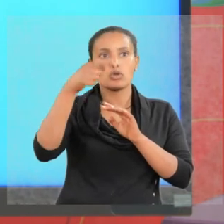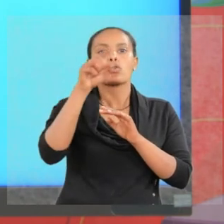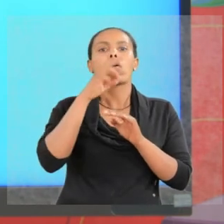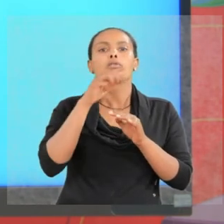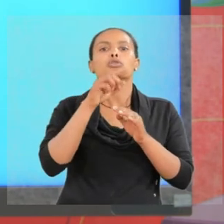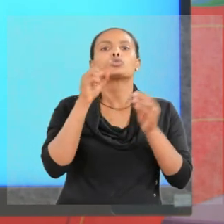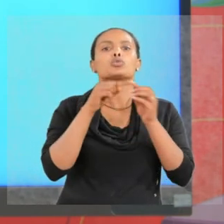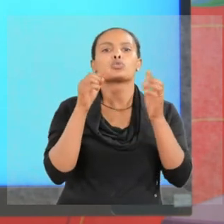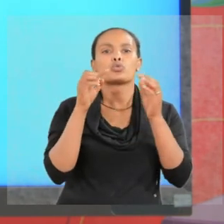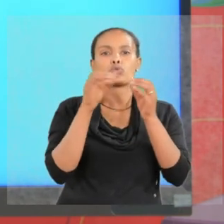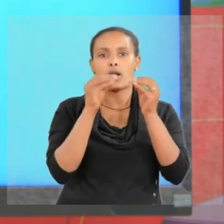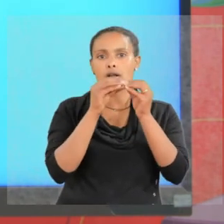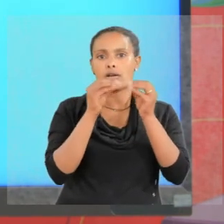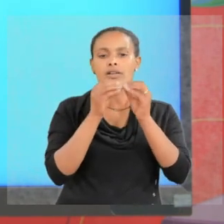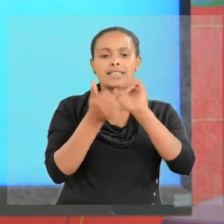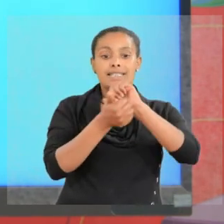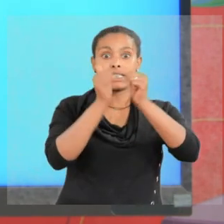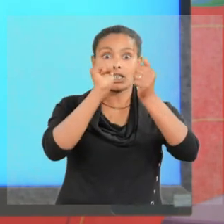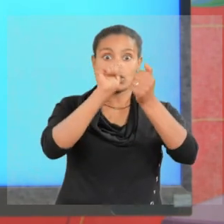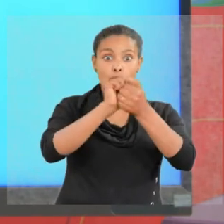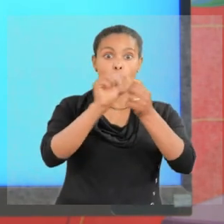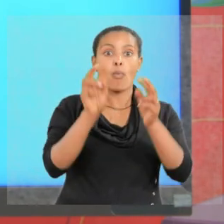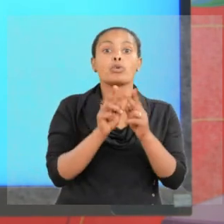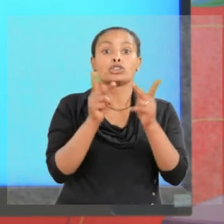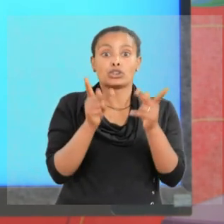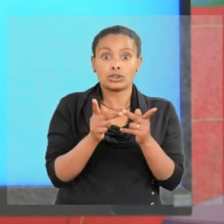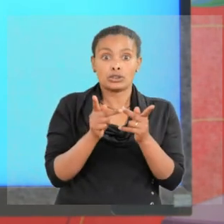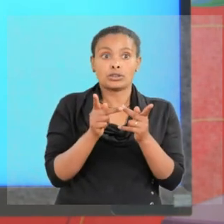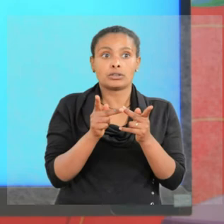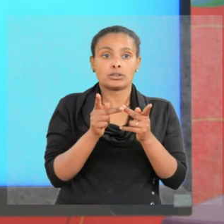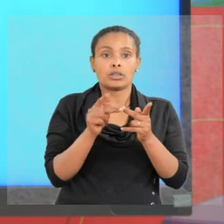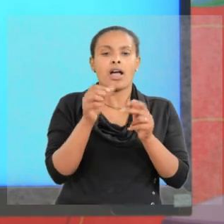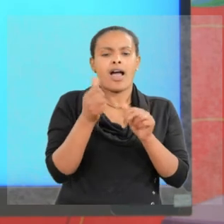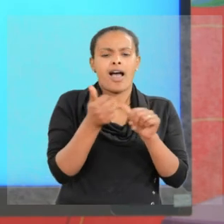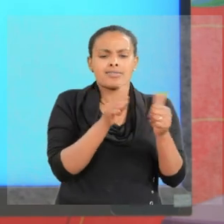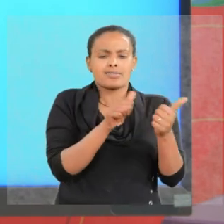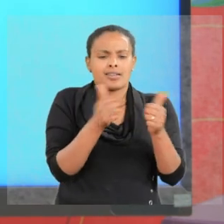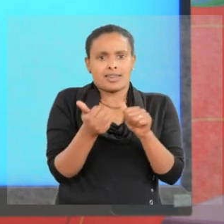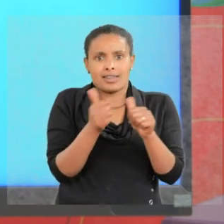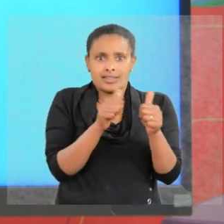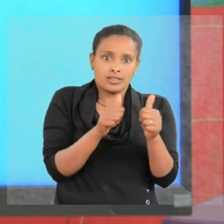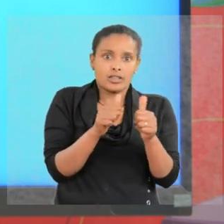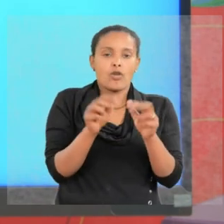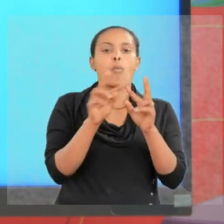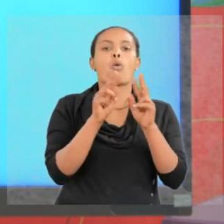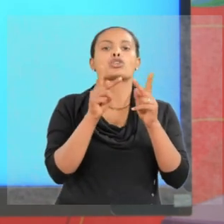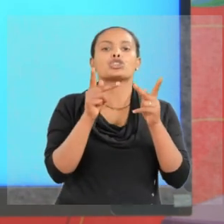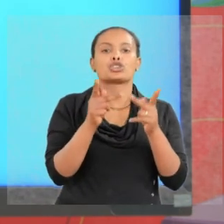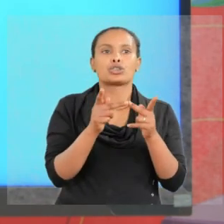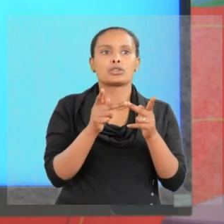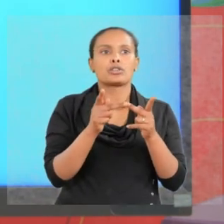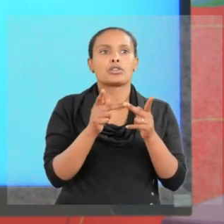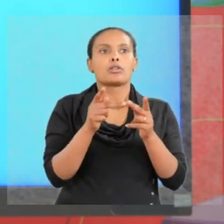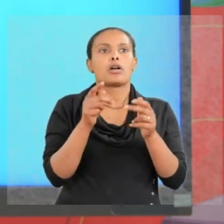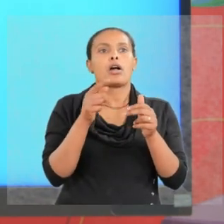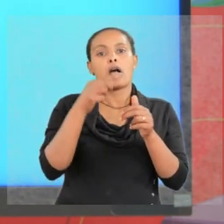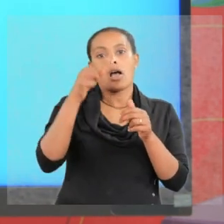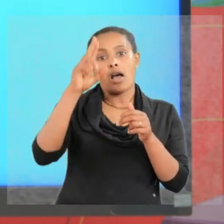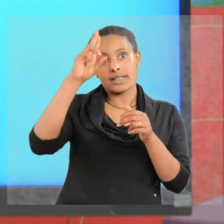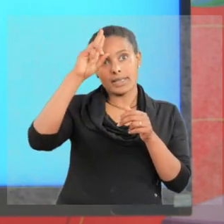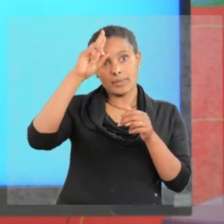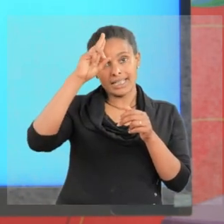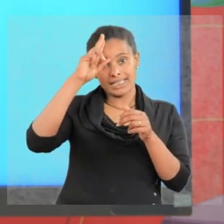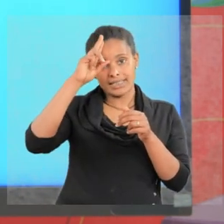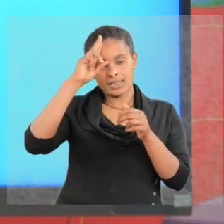calculate the change in position, uncertainty in position. Now, from the Heisenberg's